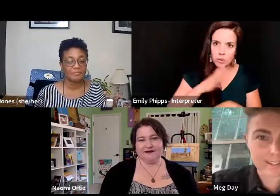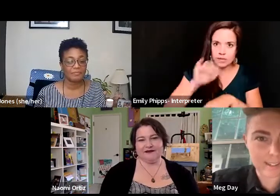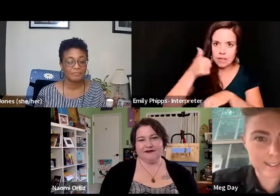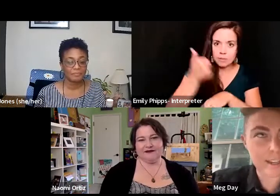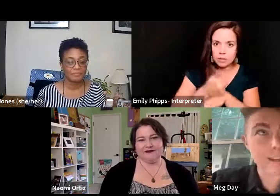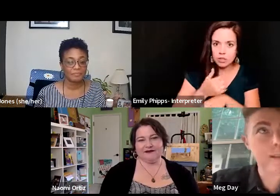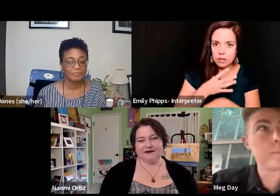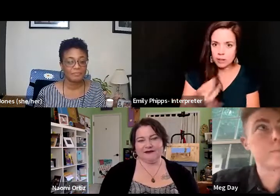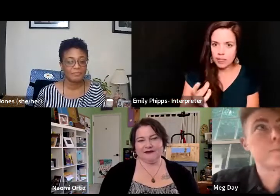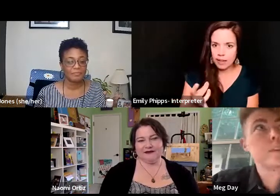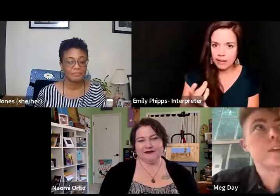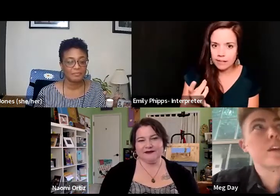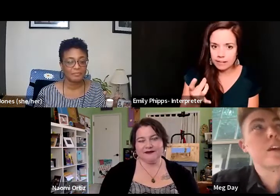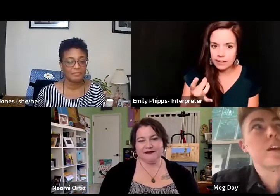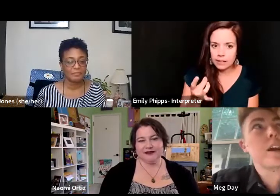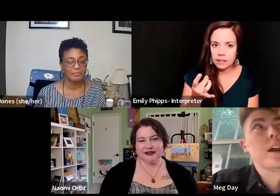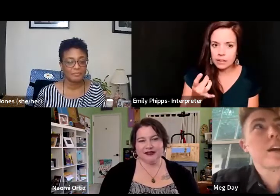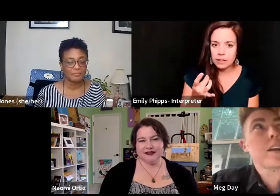like.